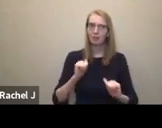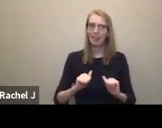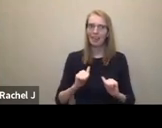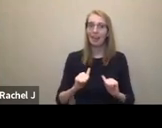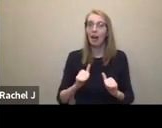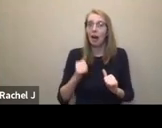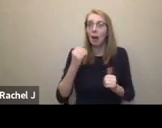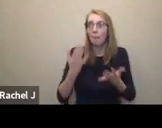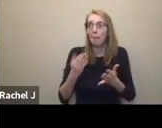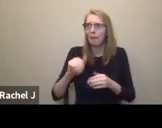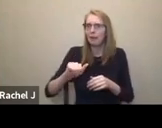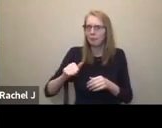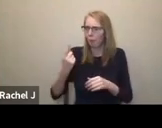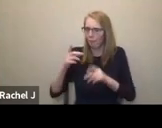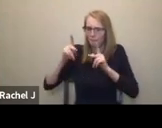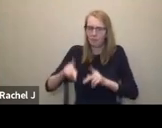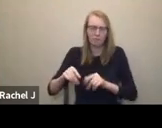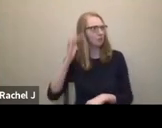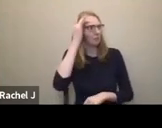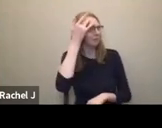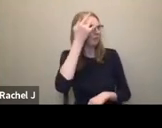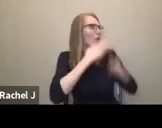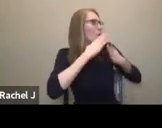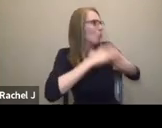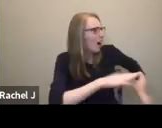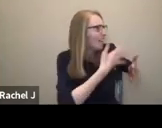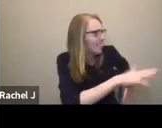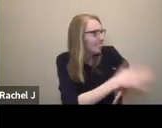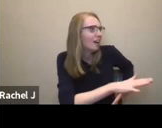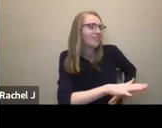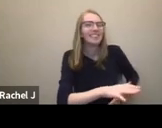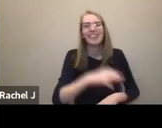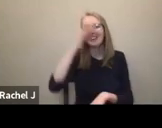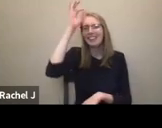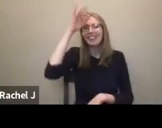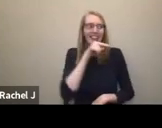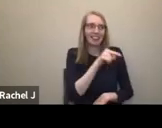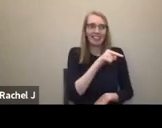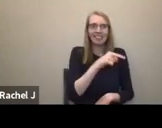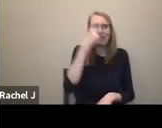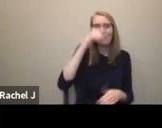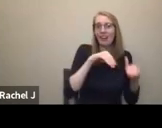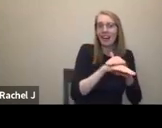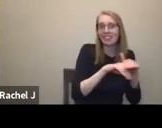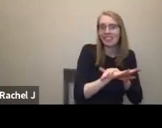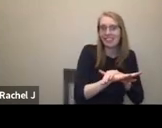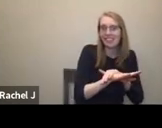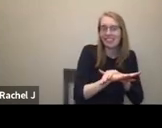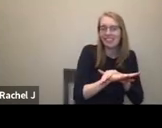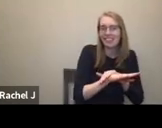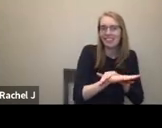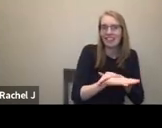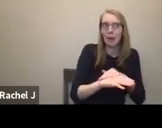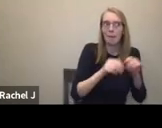So you need to make your house available, I mean, aware of the fact that there's audio descriptioning happening. So nobody gets shamed in that process.